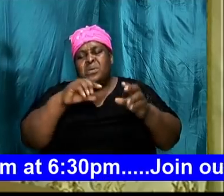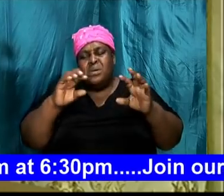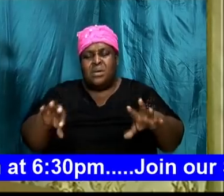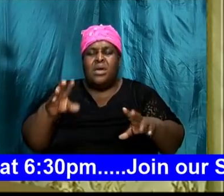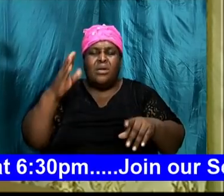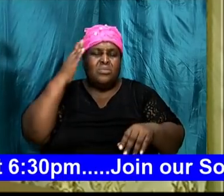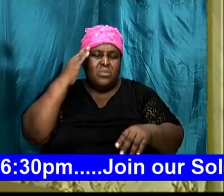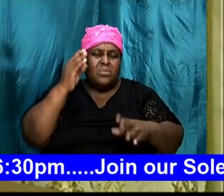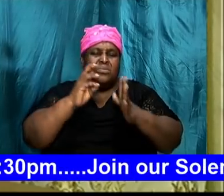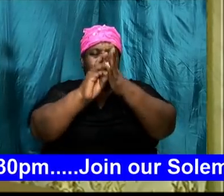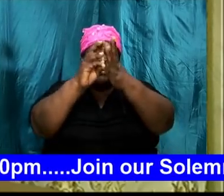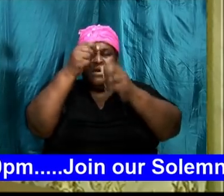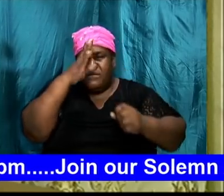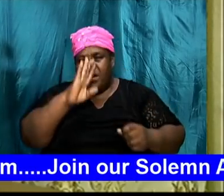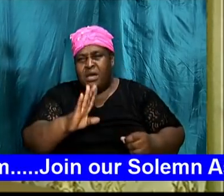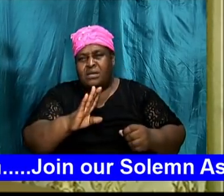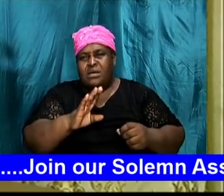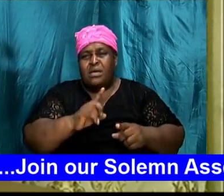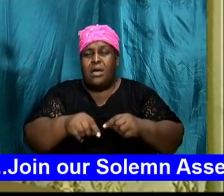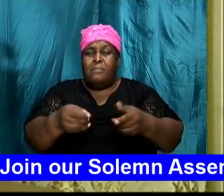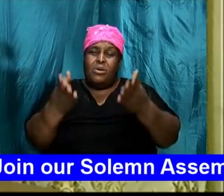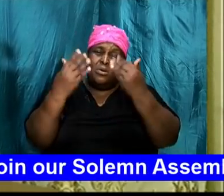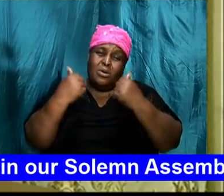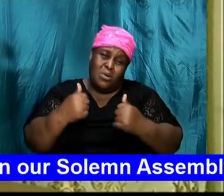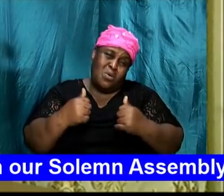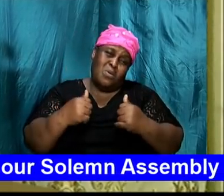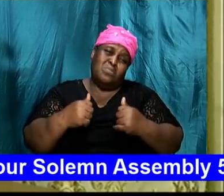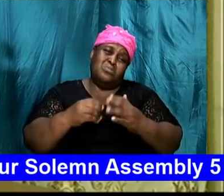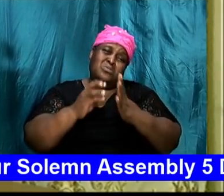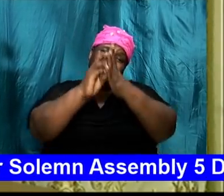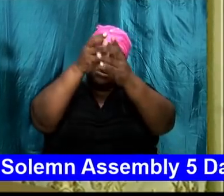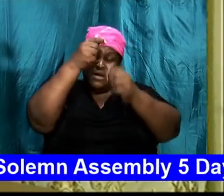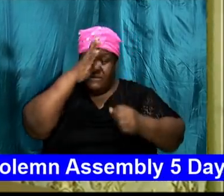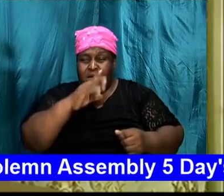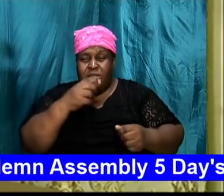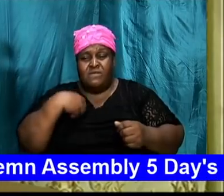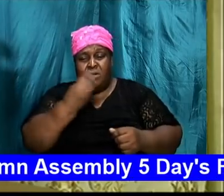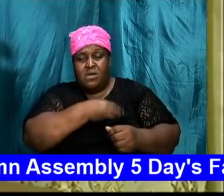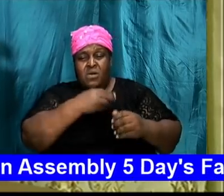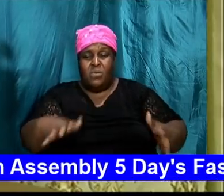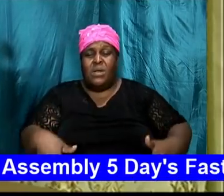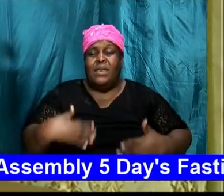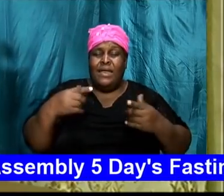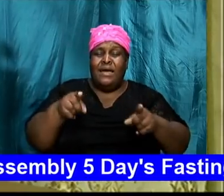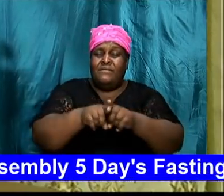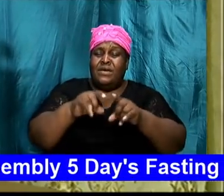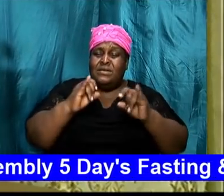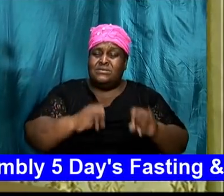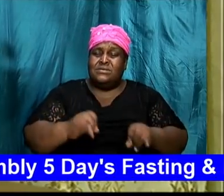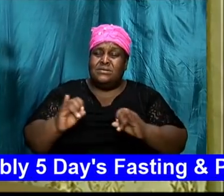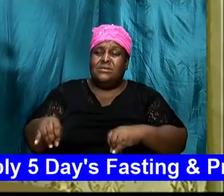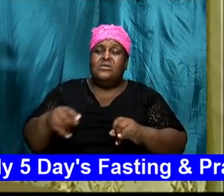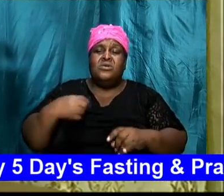comes to the will of God for our lives as individual, we are going to have to spend some